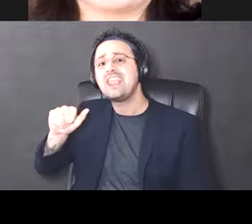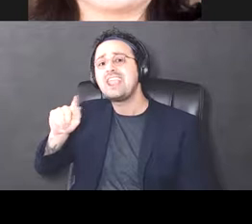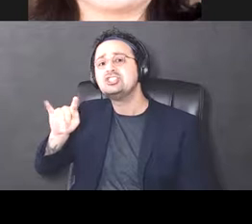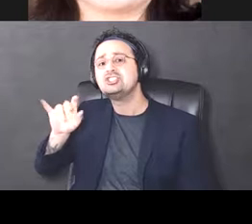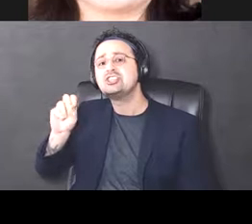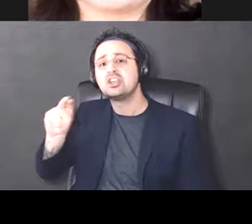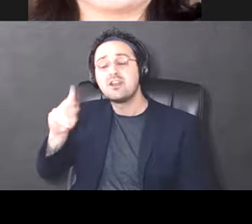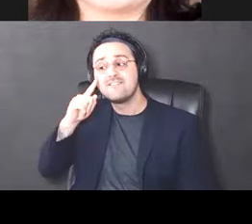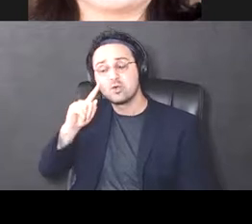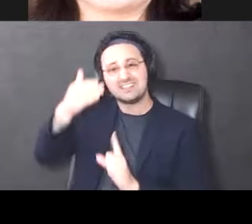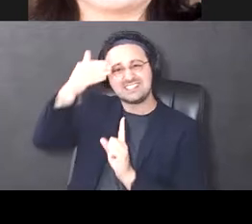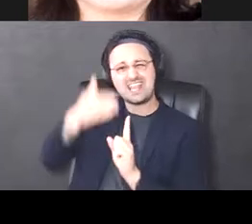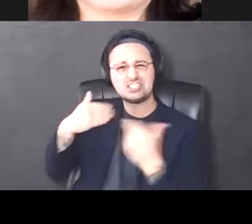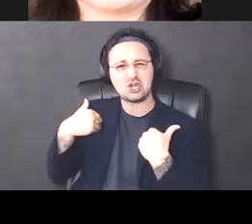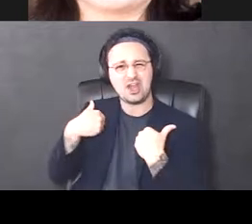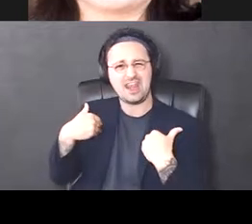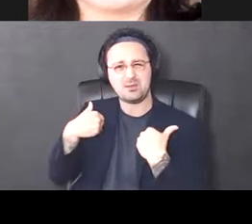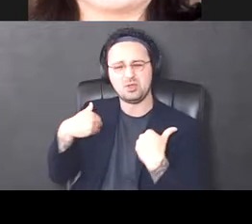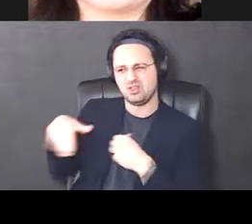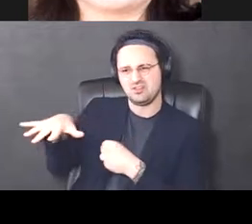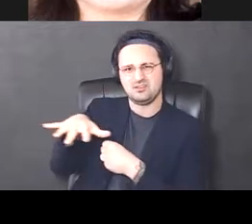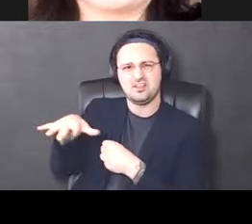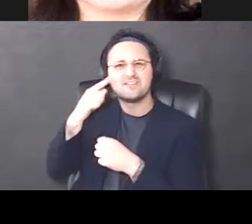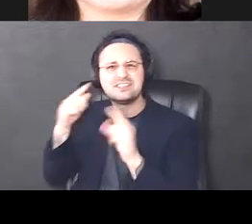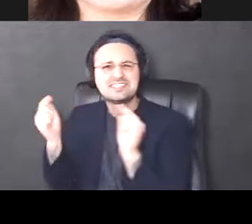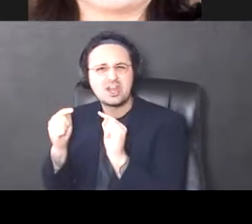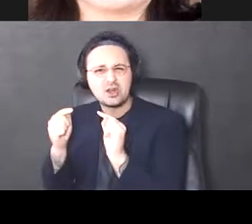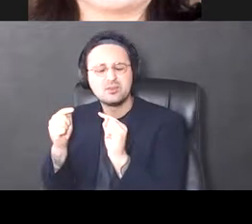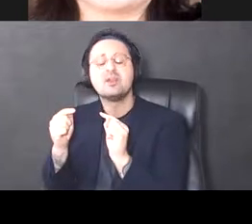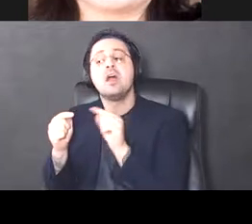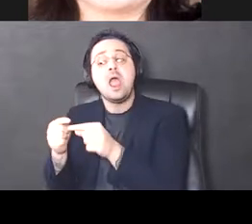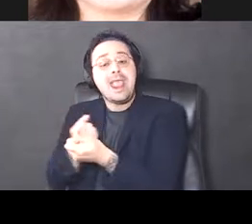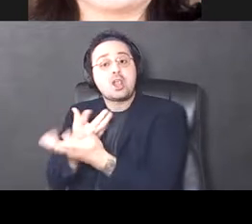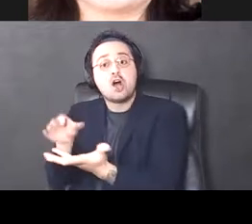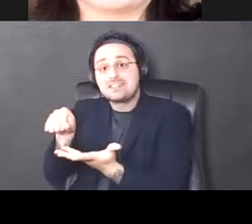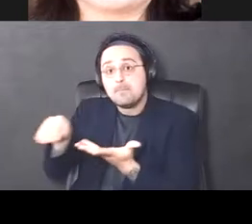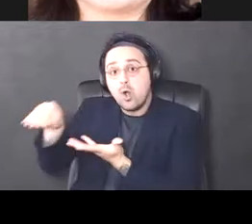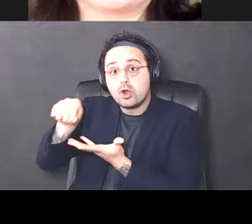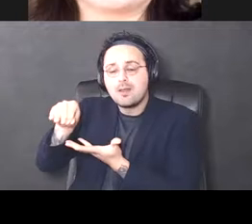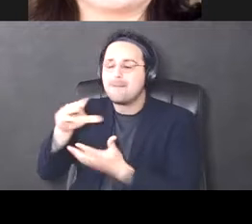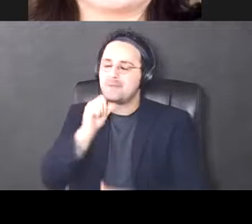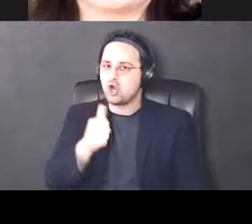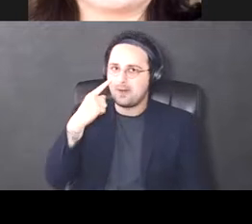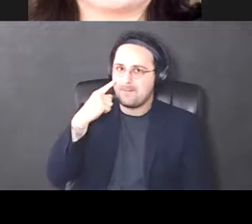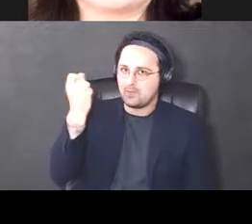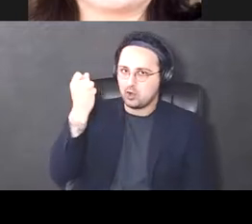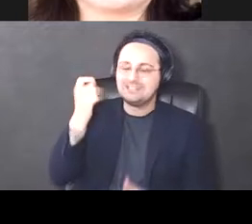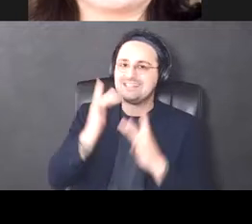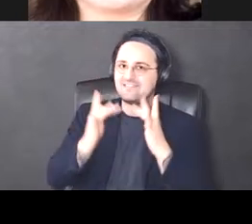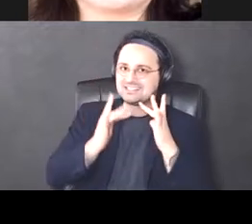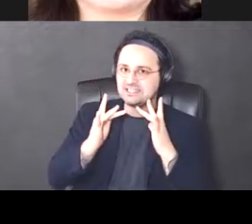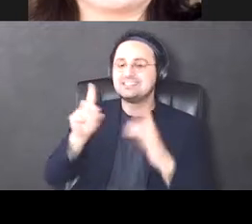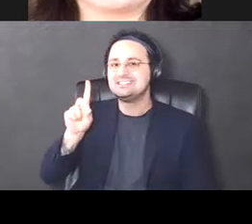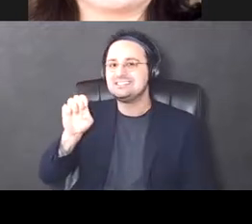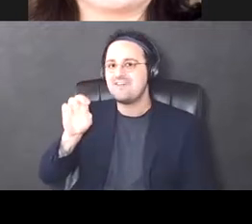anterior, um, localized injury, which again caused motor, but not a memory deficit. Um, and we see they have